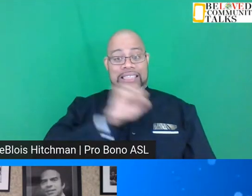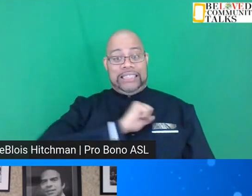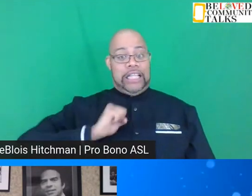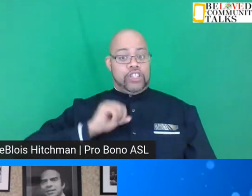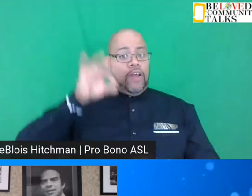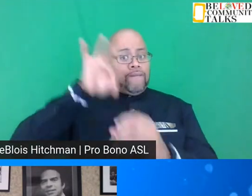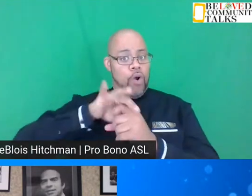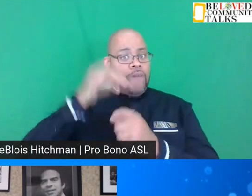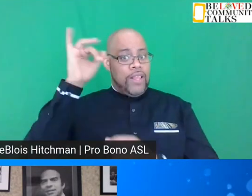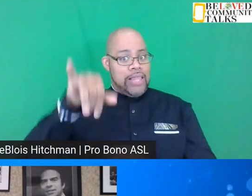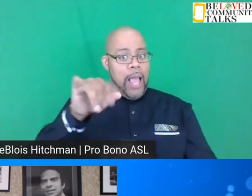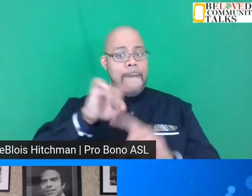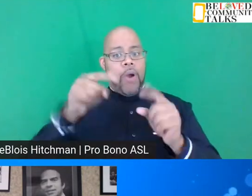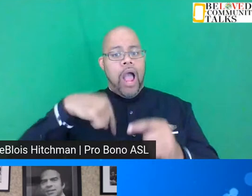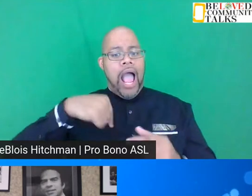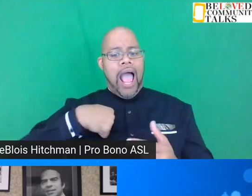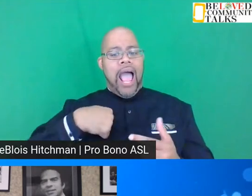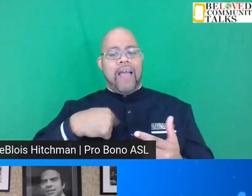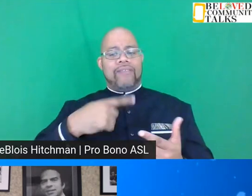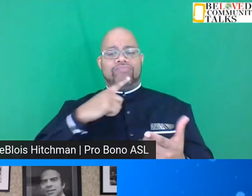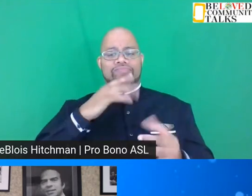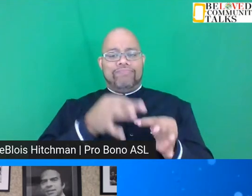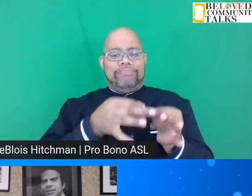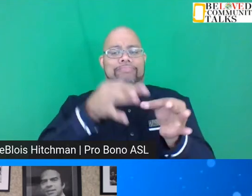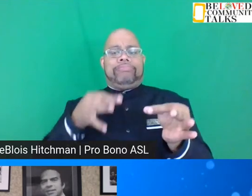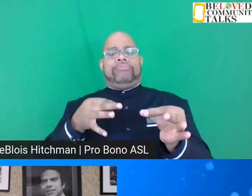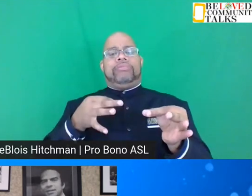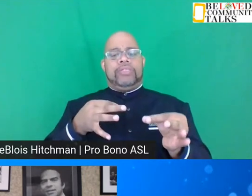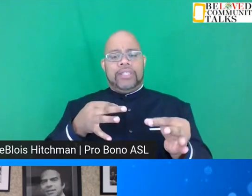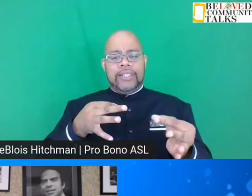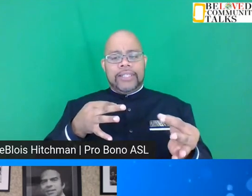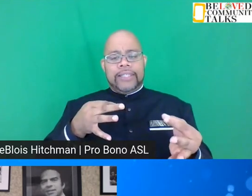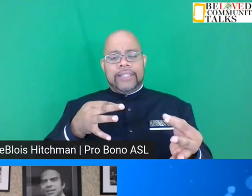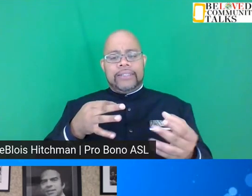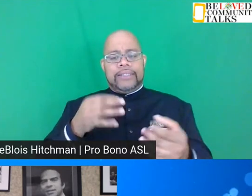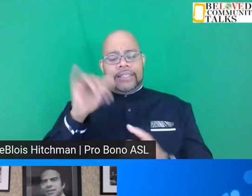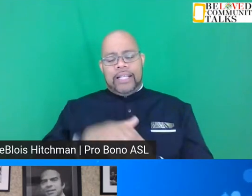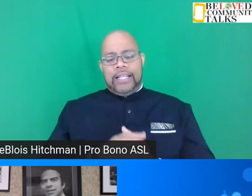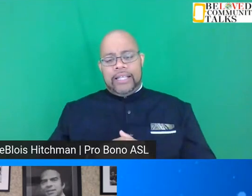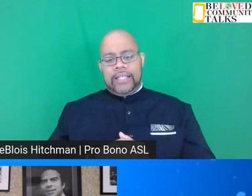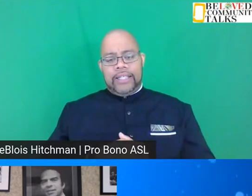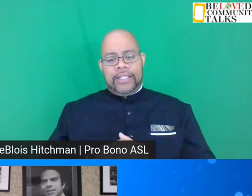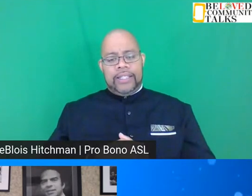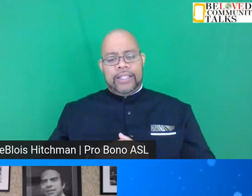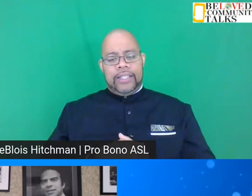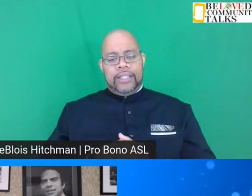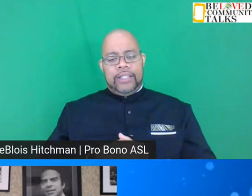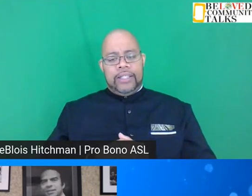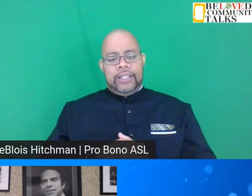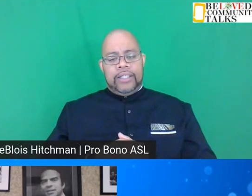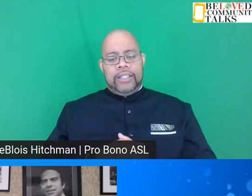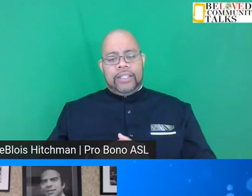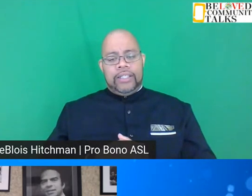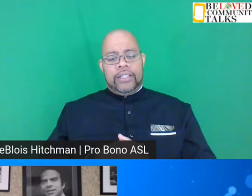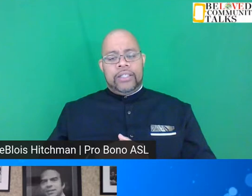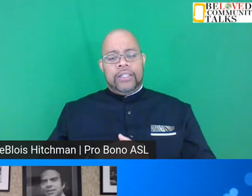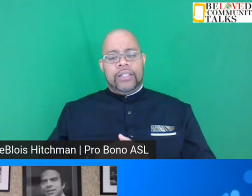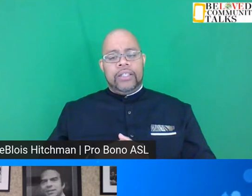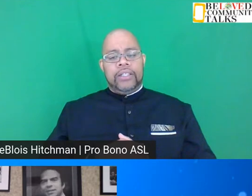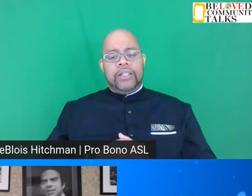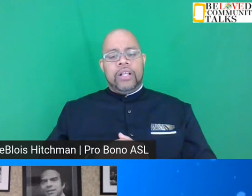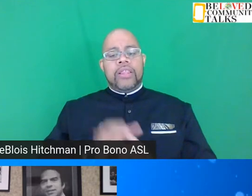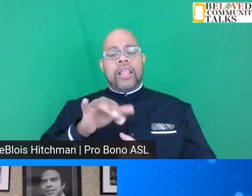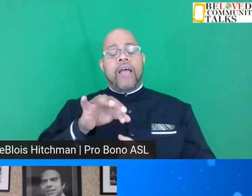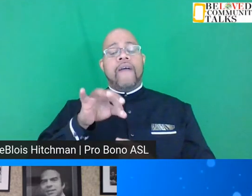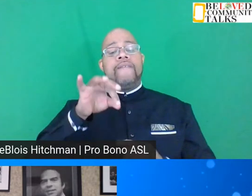But we've had such a setback that the election, I mean,